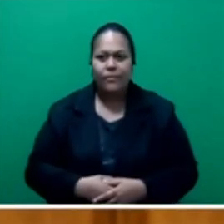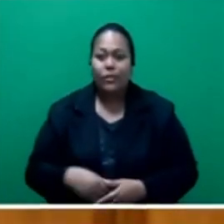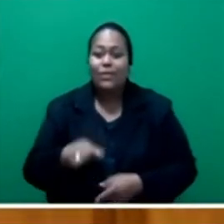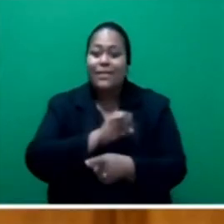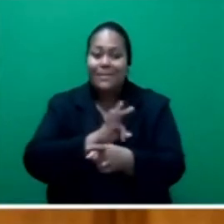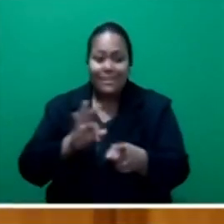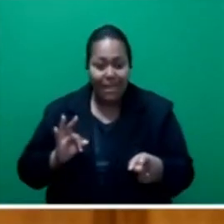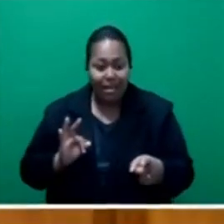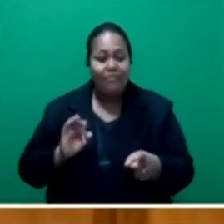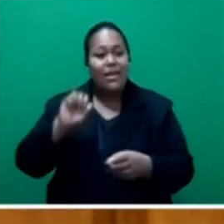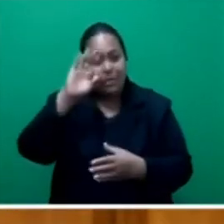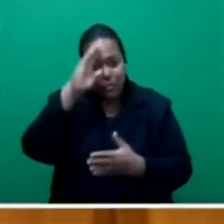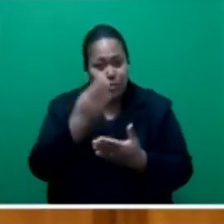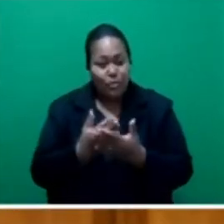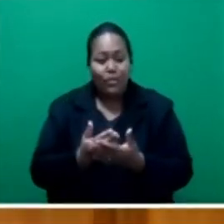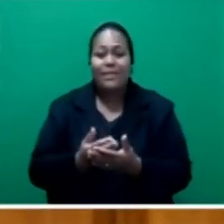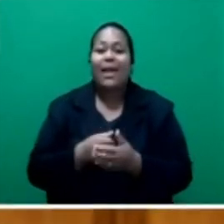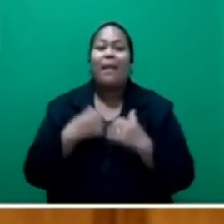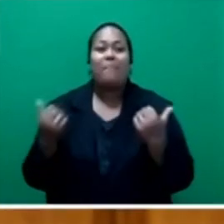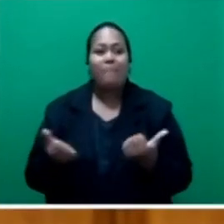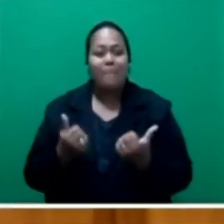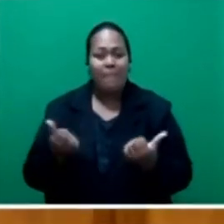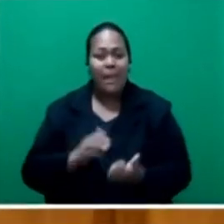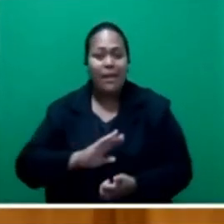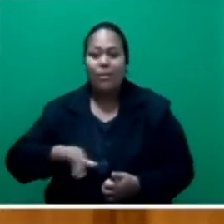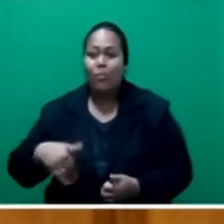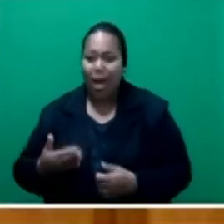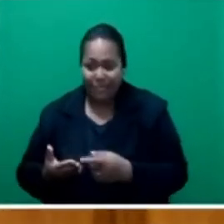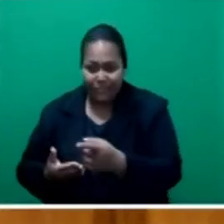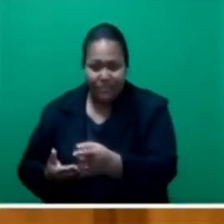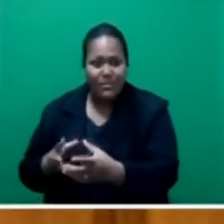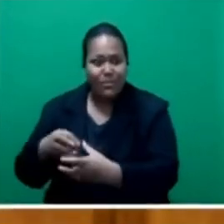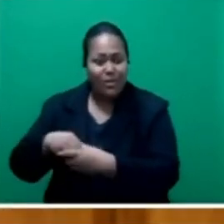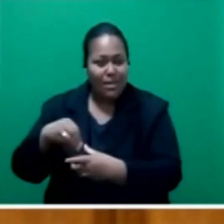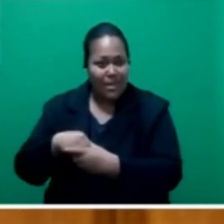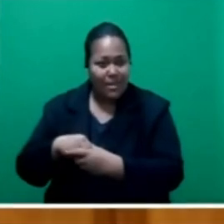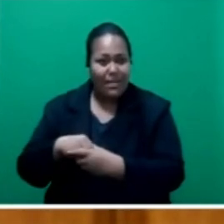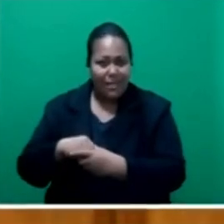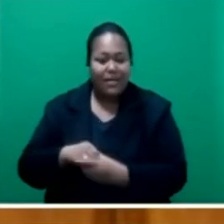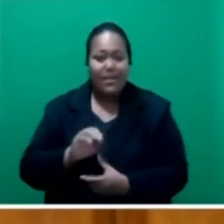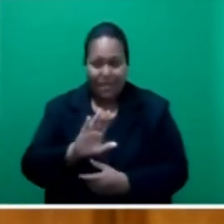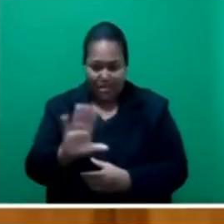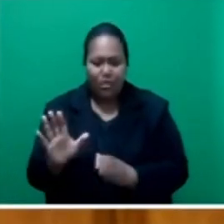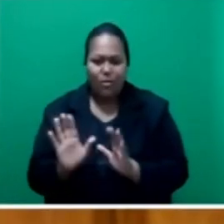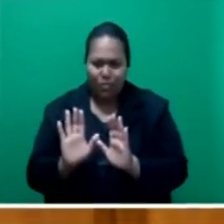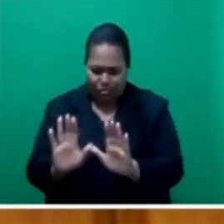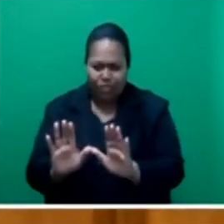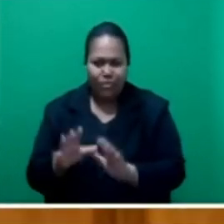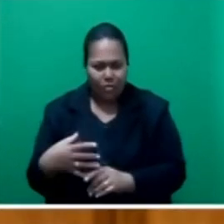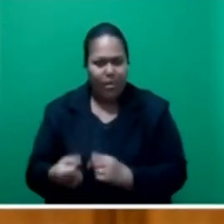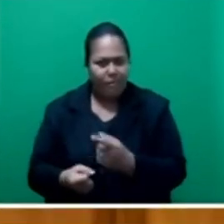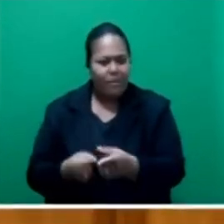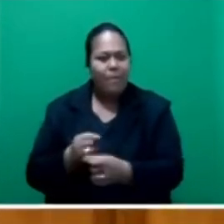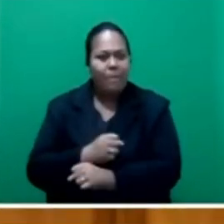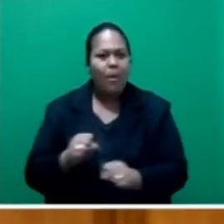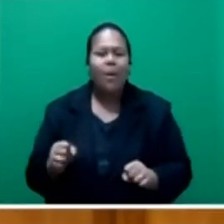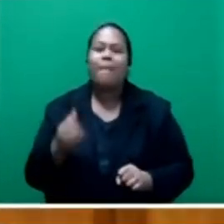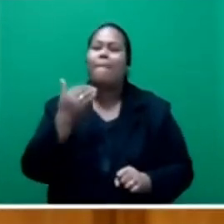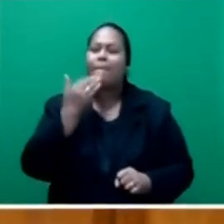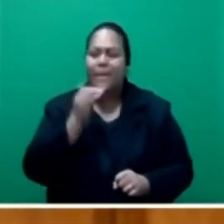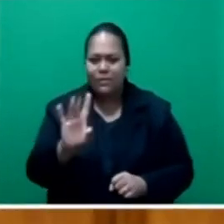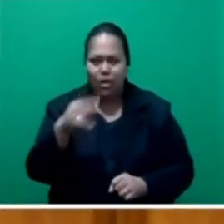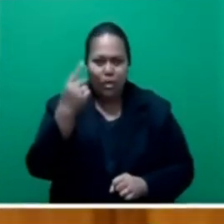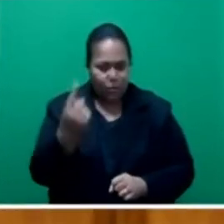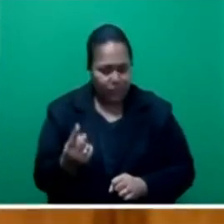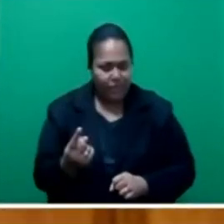associated with USP, the power is in your hands. Very simply, honorable speaker, sir, claim that power